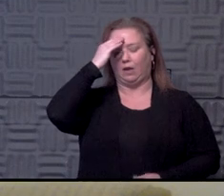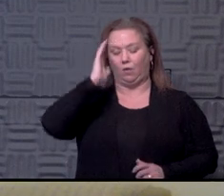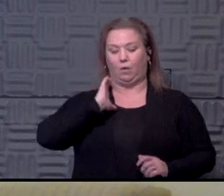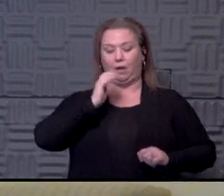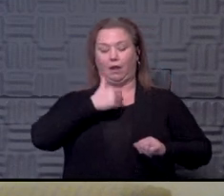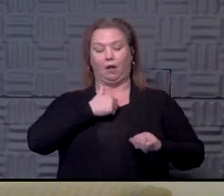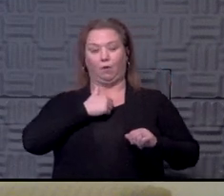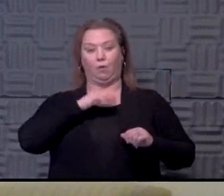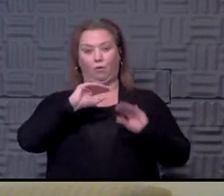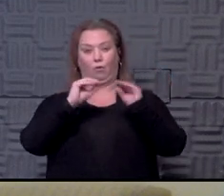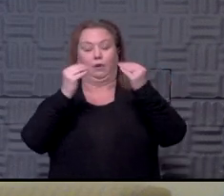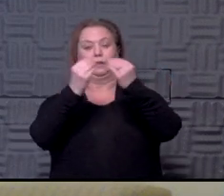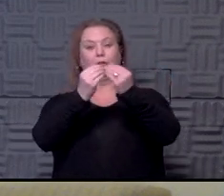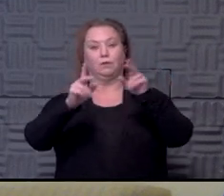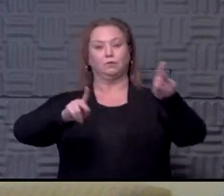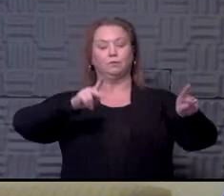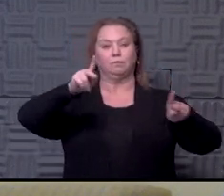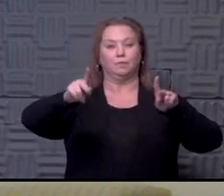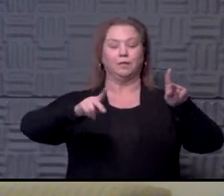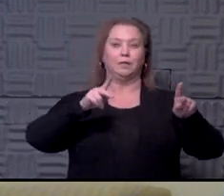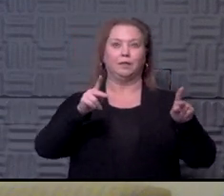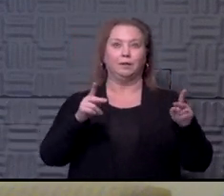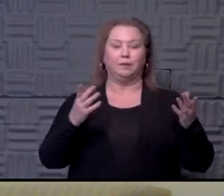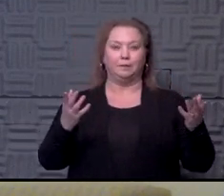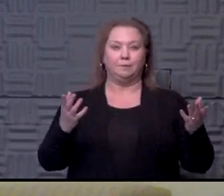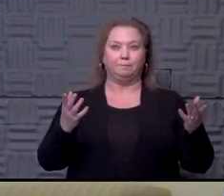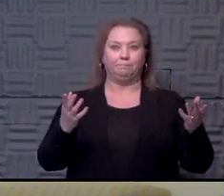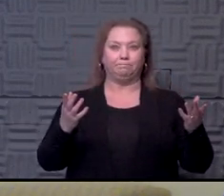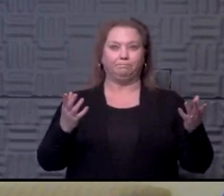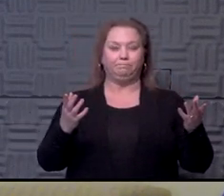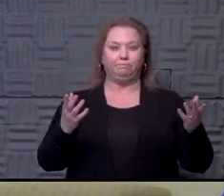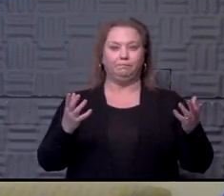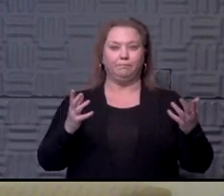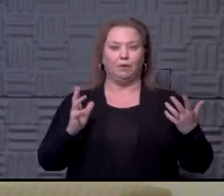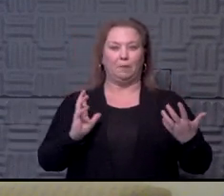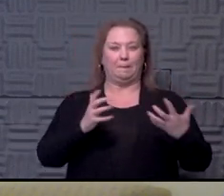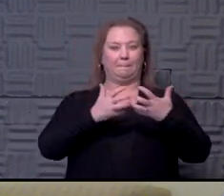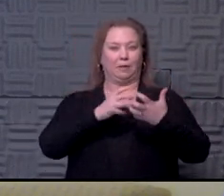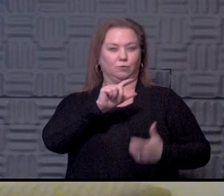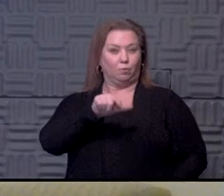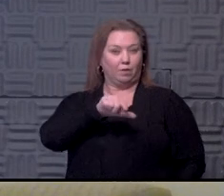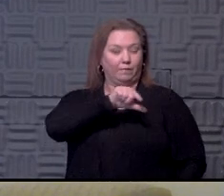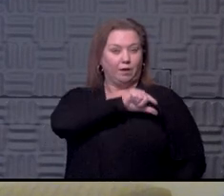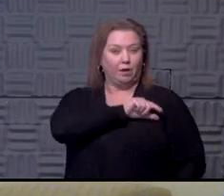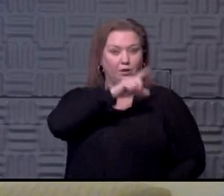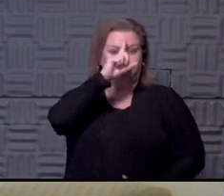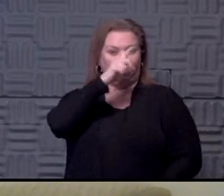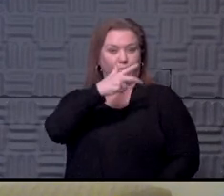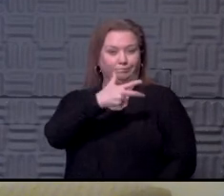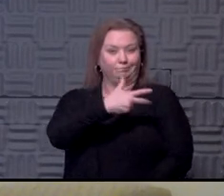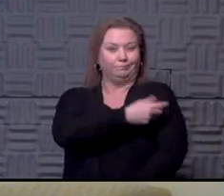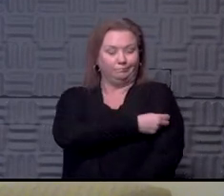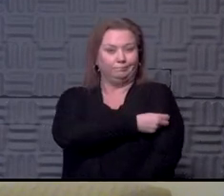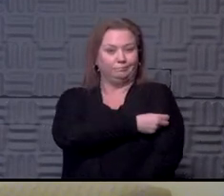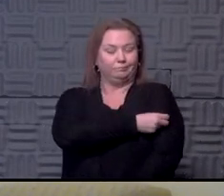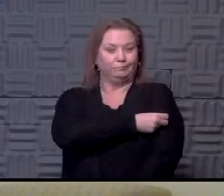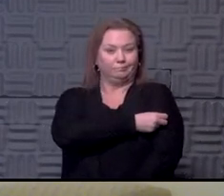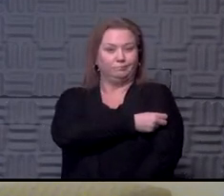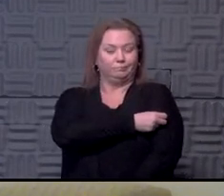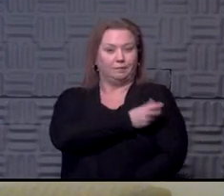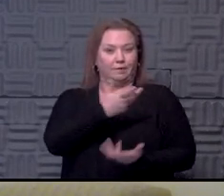organization, obviously, people who fit the criteria have been